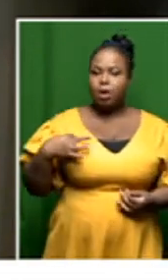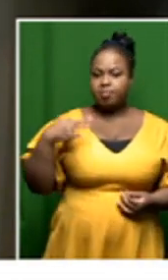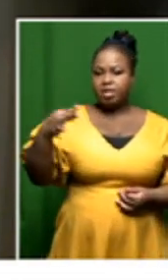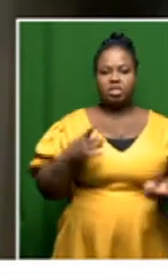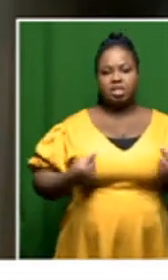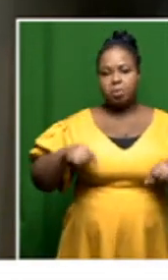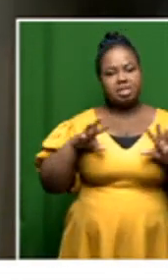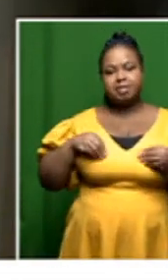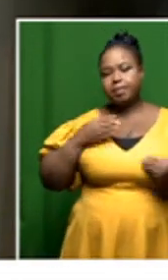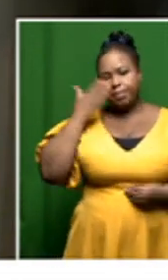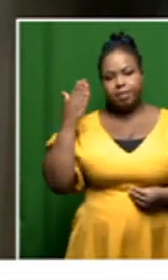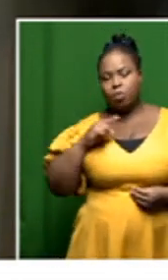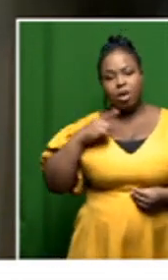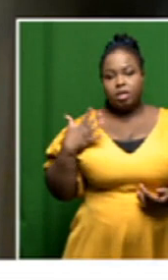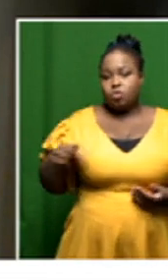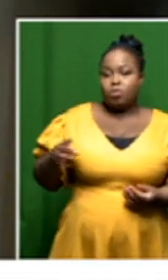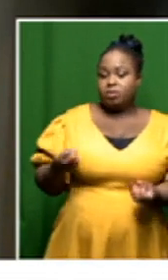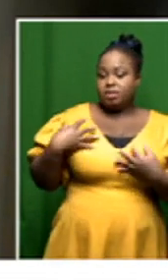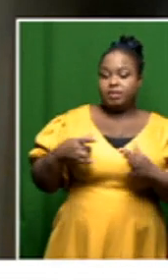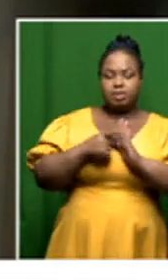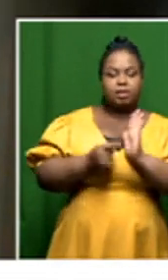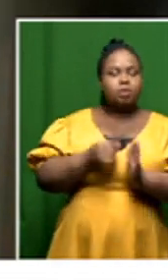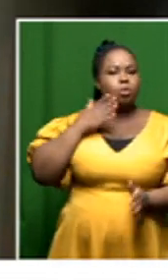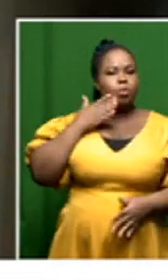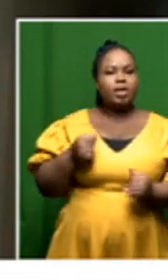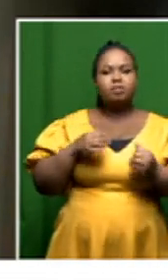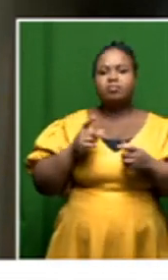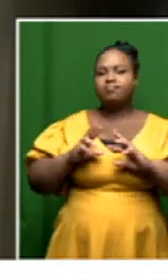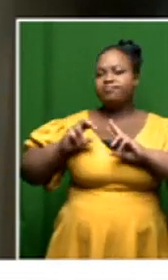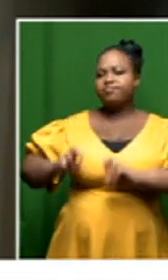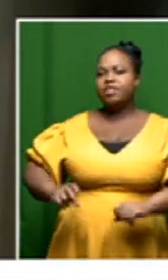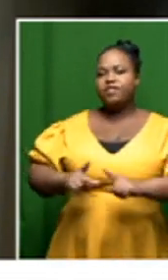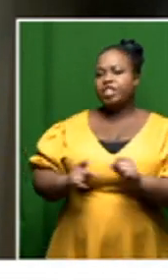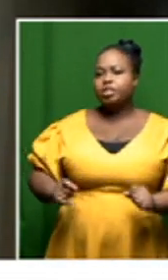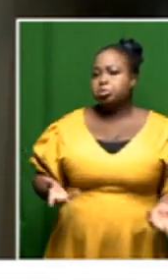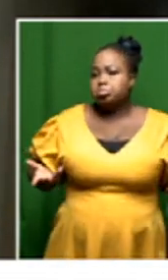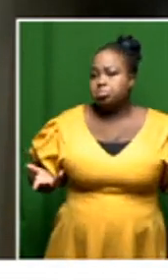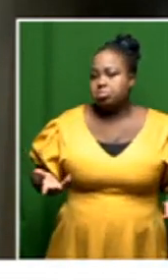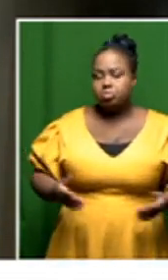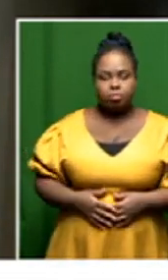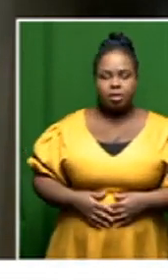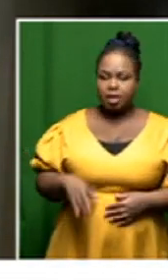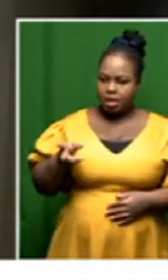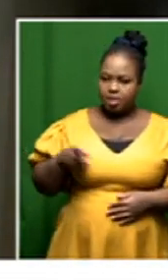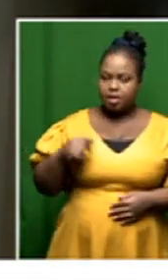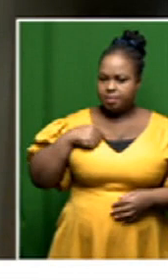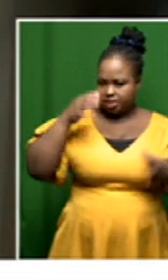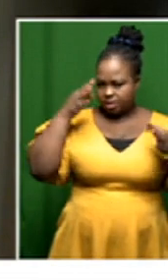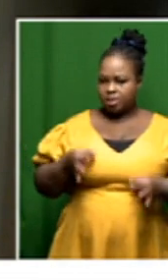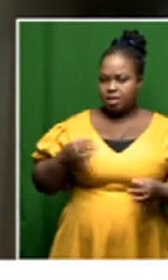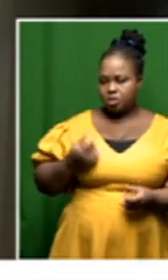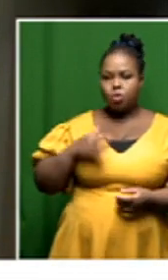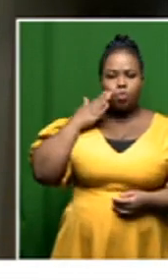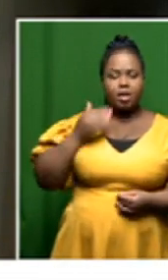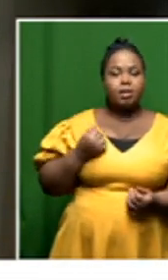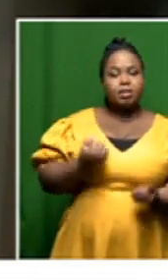application for them to give us dates on when they will finish their investigation and to give us a decision as